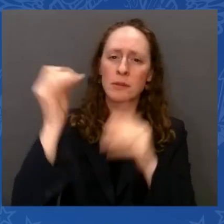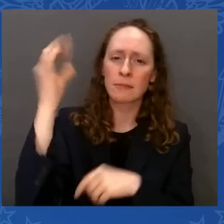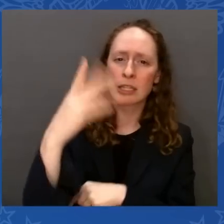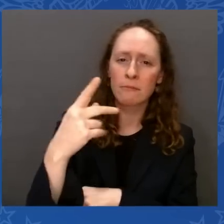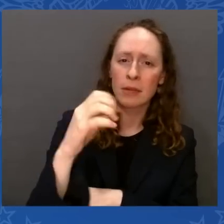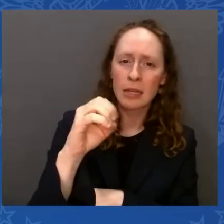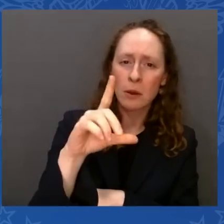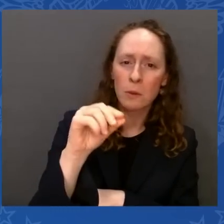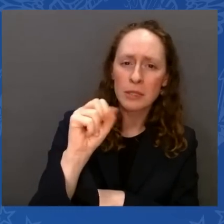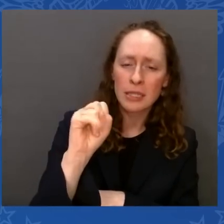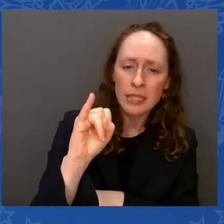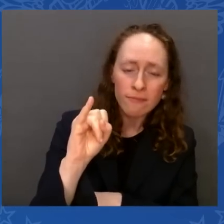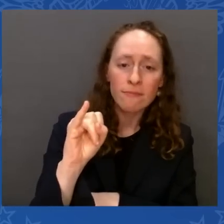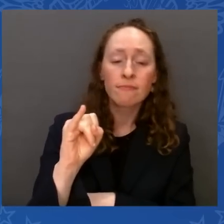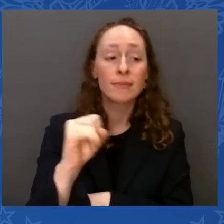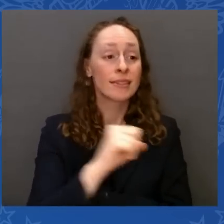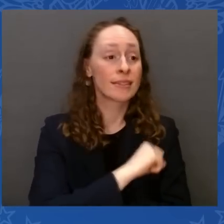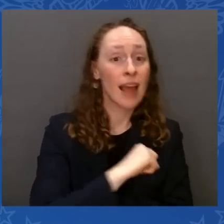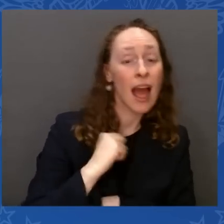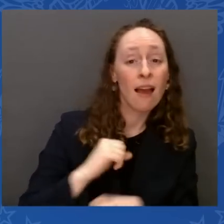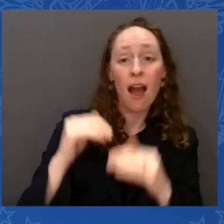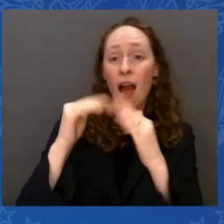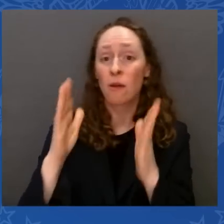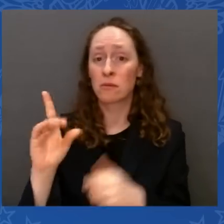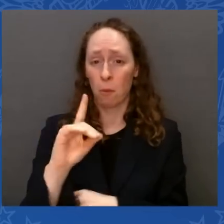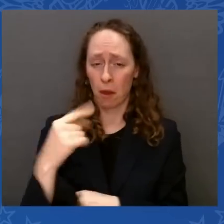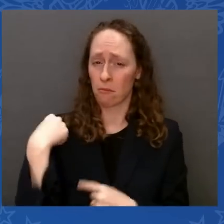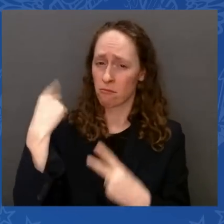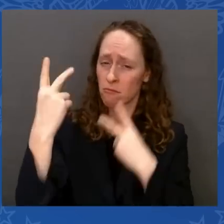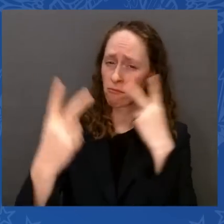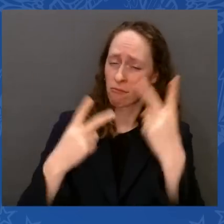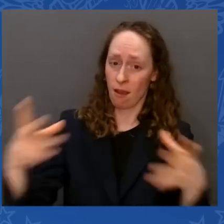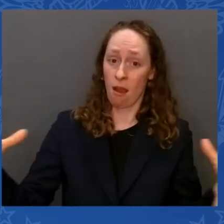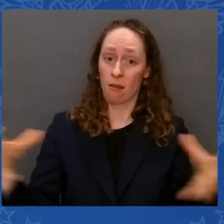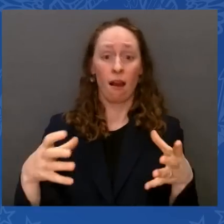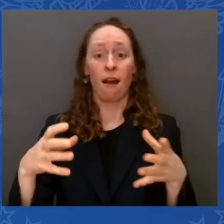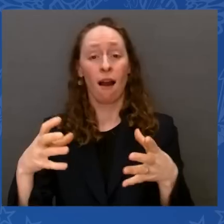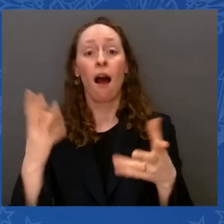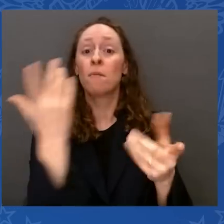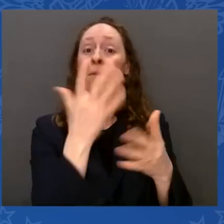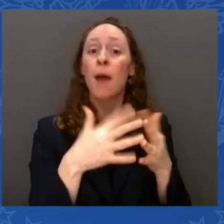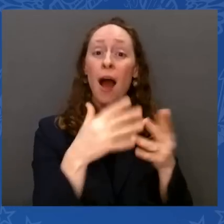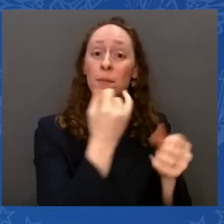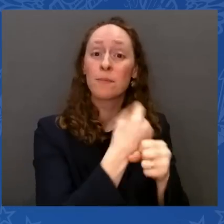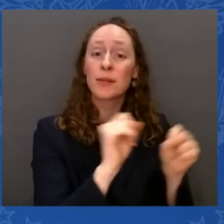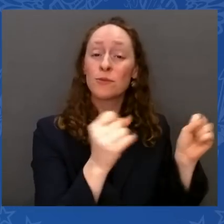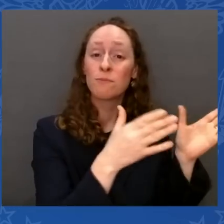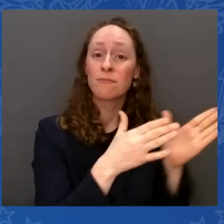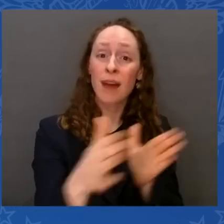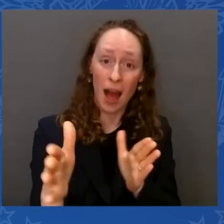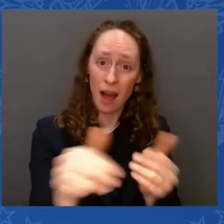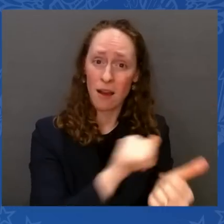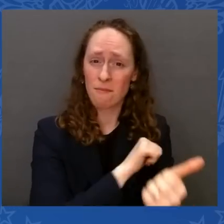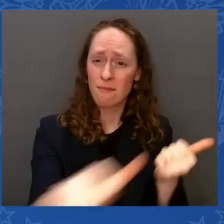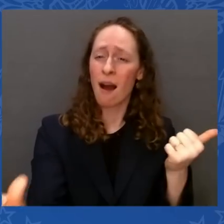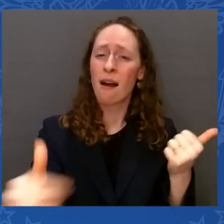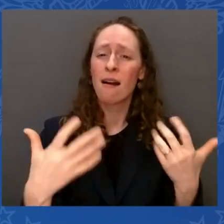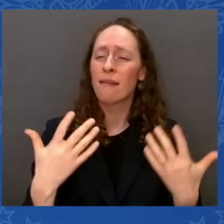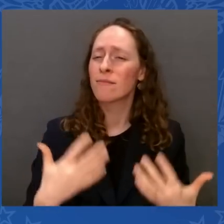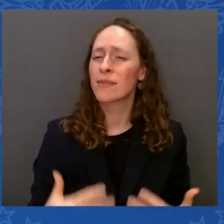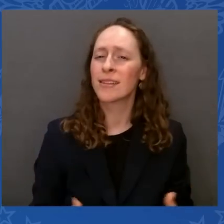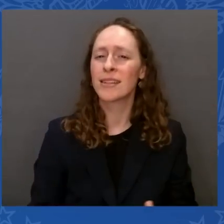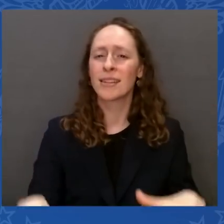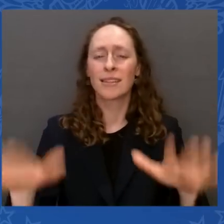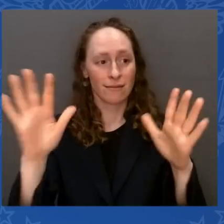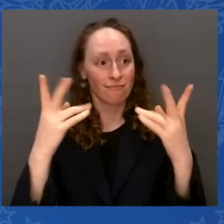American Rescue Plan, which saved the economy from a deep recession. Together, we put shots in arms, money in pockets,